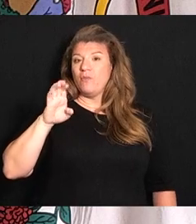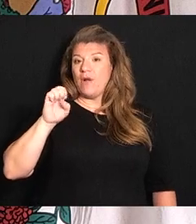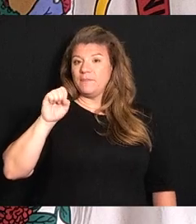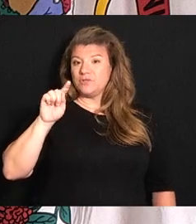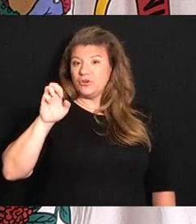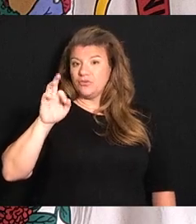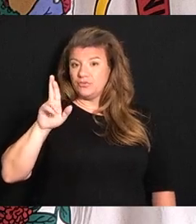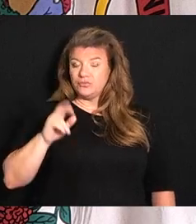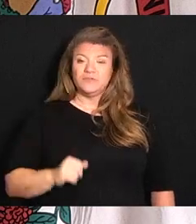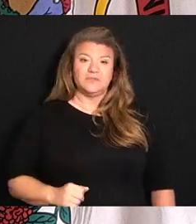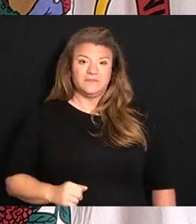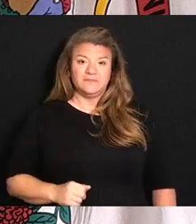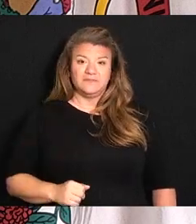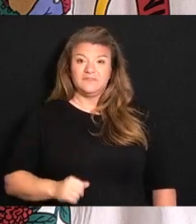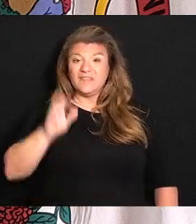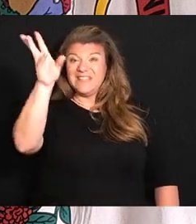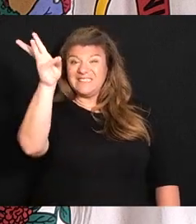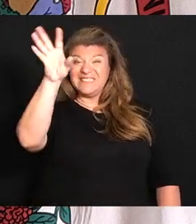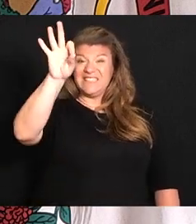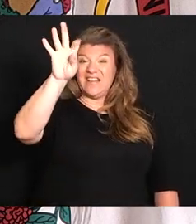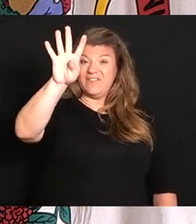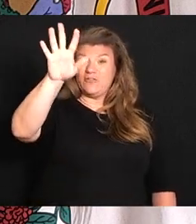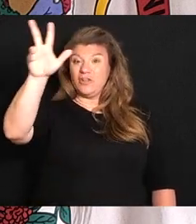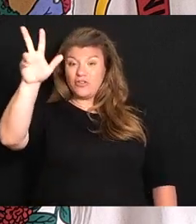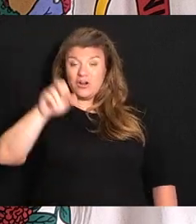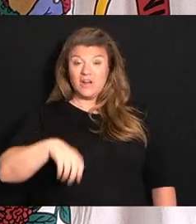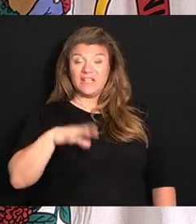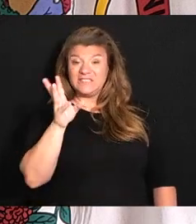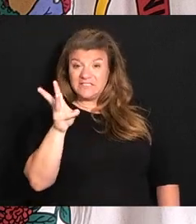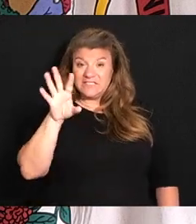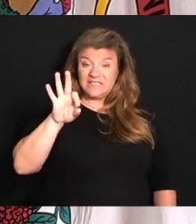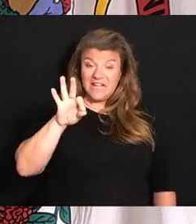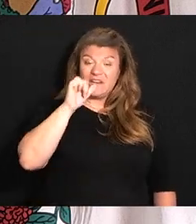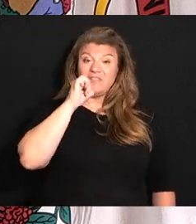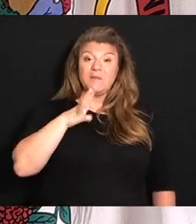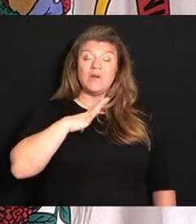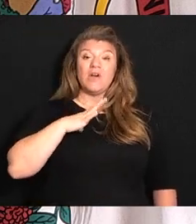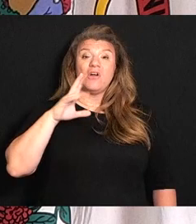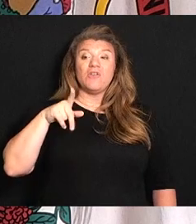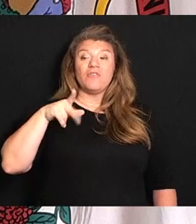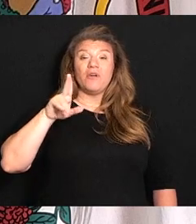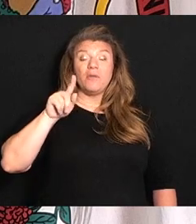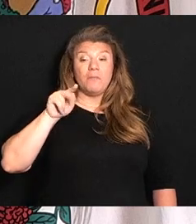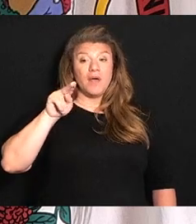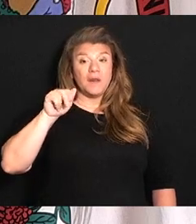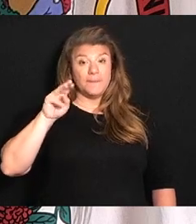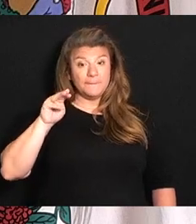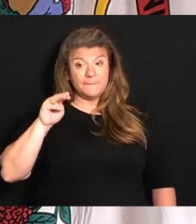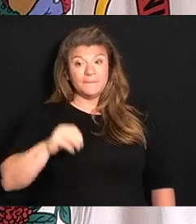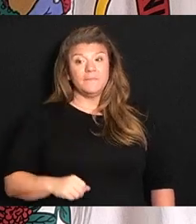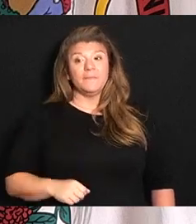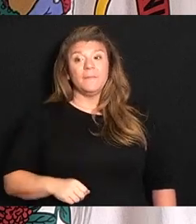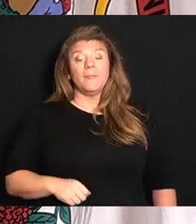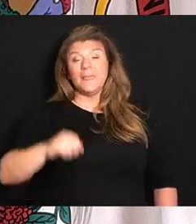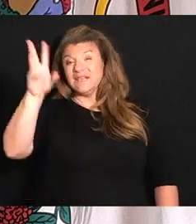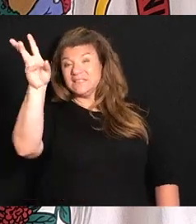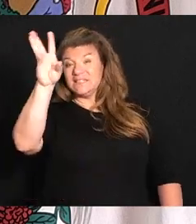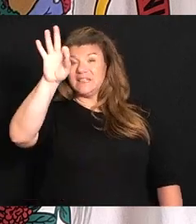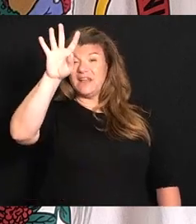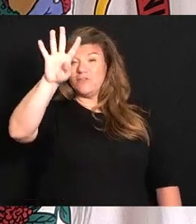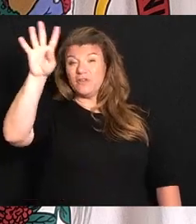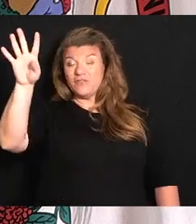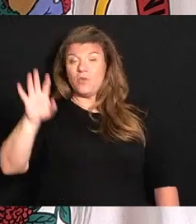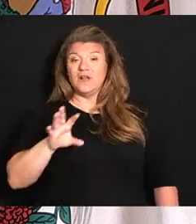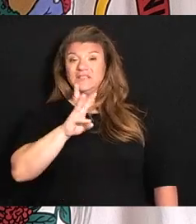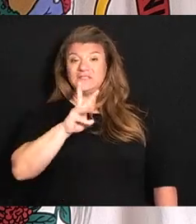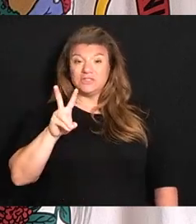The 6943rd death is a 69-year-old female from Putnam County. The 6944th death